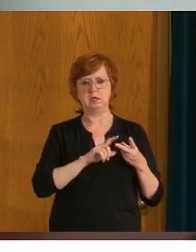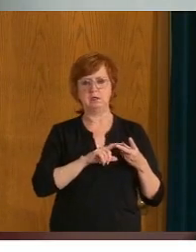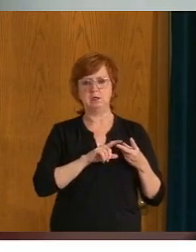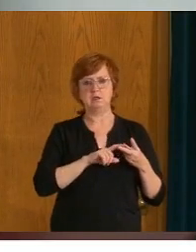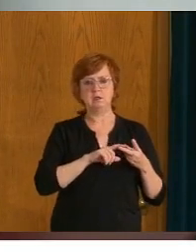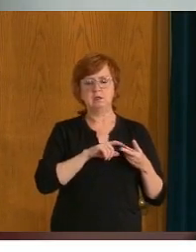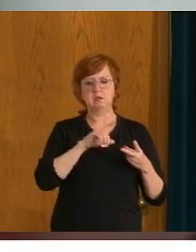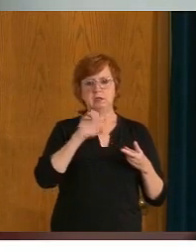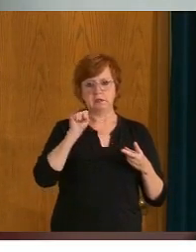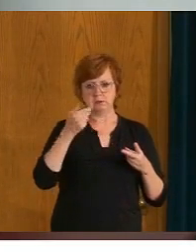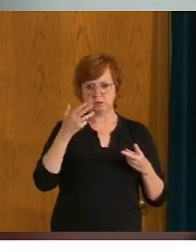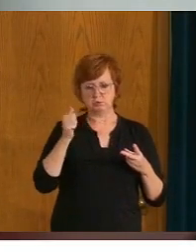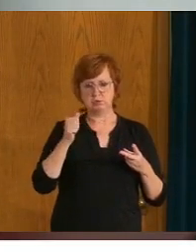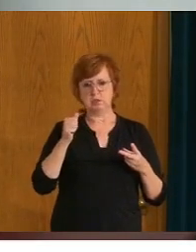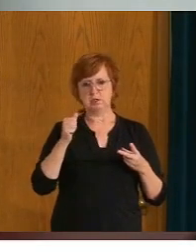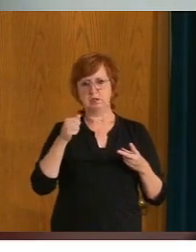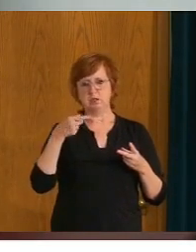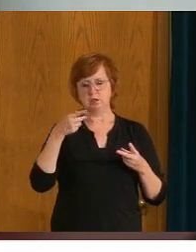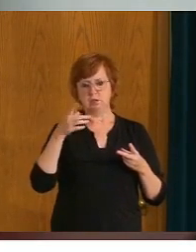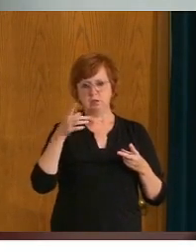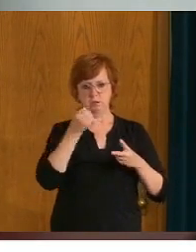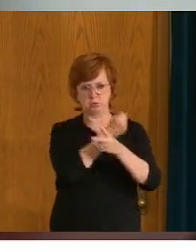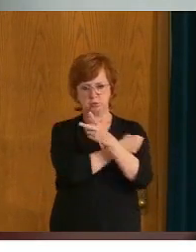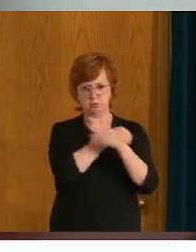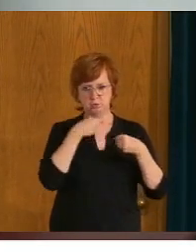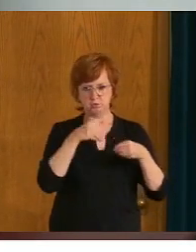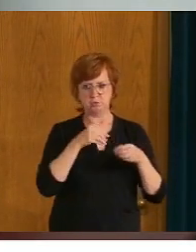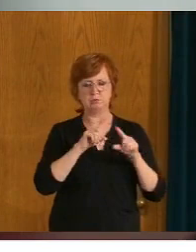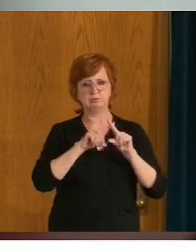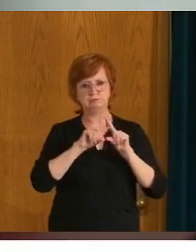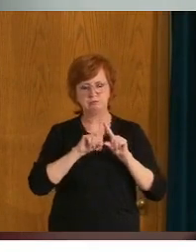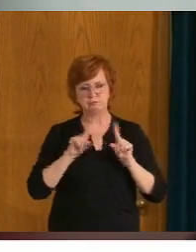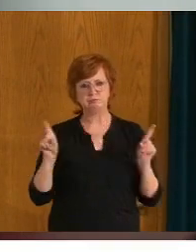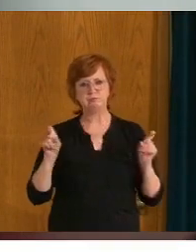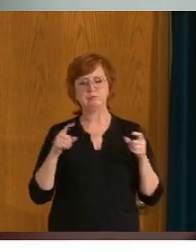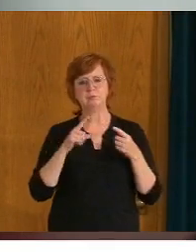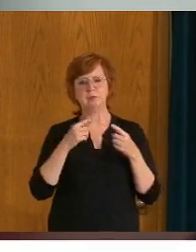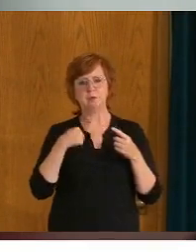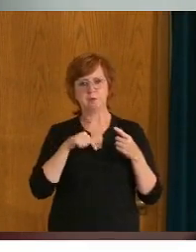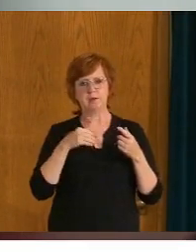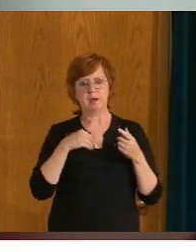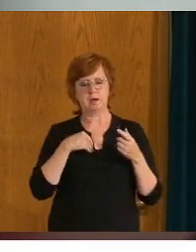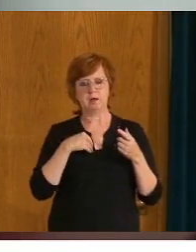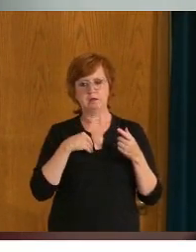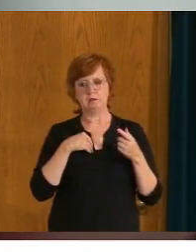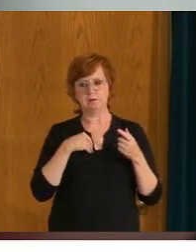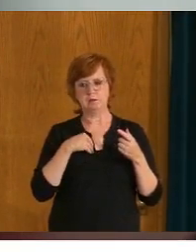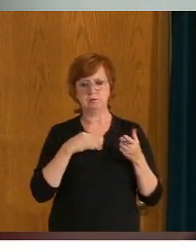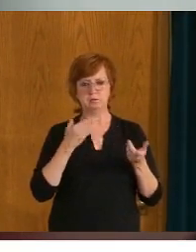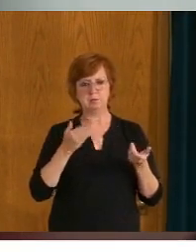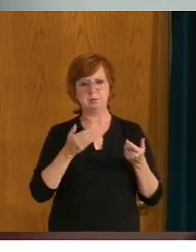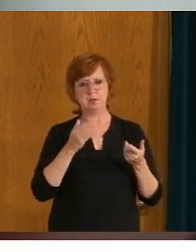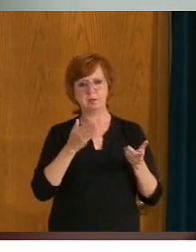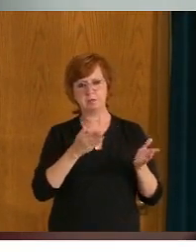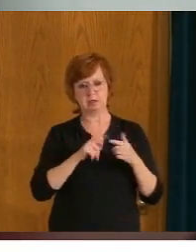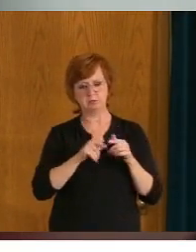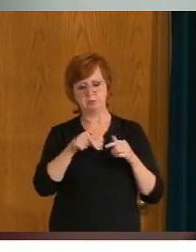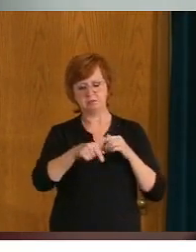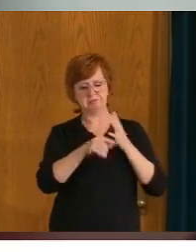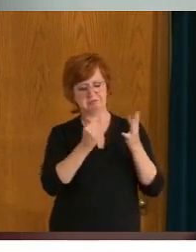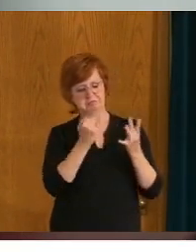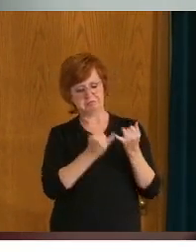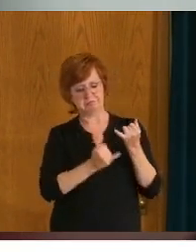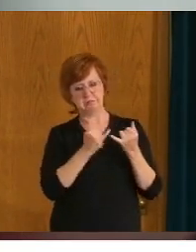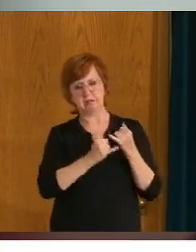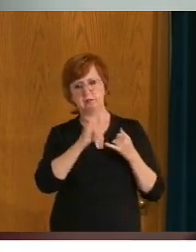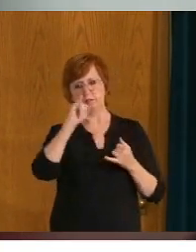and clean up on the second doses, we're seeing lower uptake. So certainly over time, um, potentially closer to the end of summer, we'll take a really good look